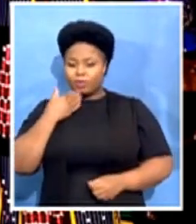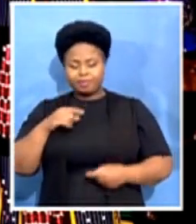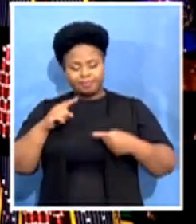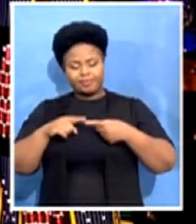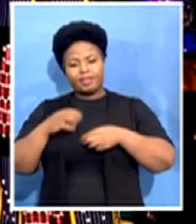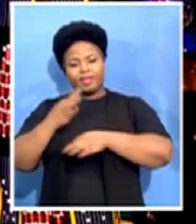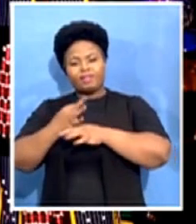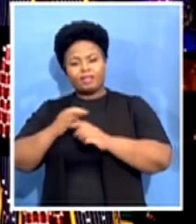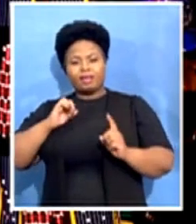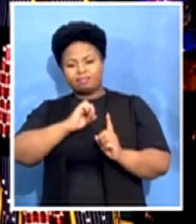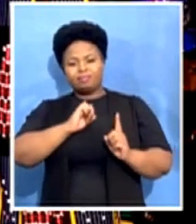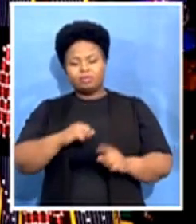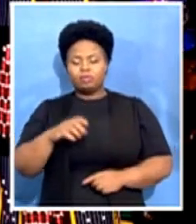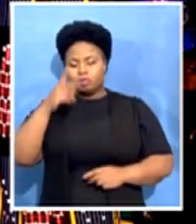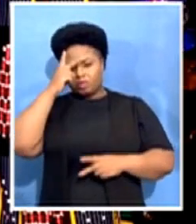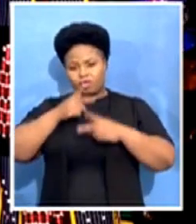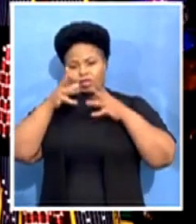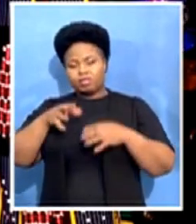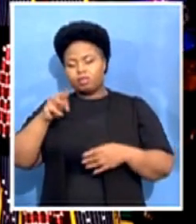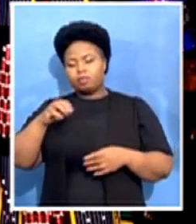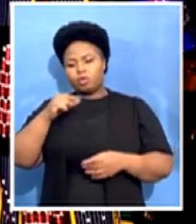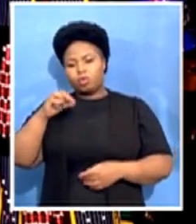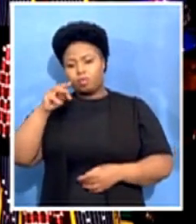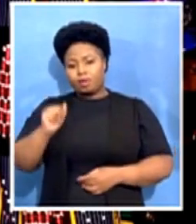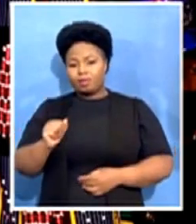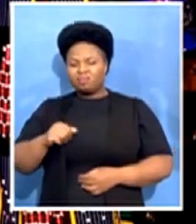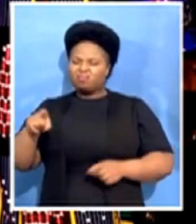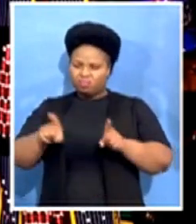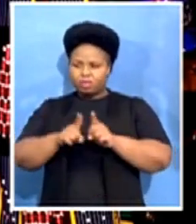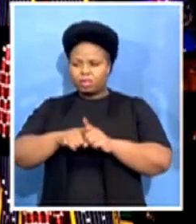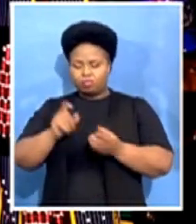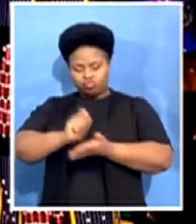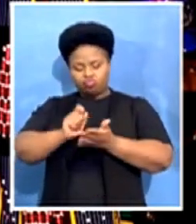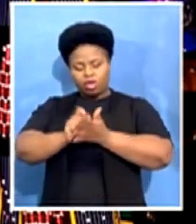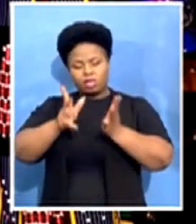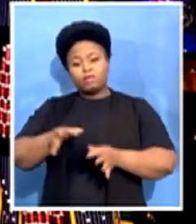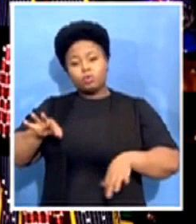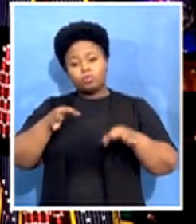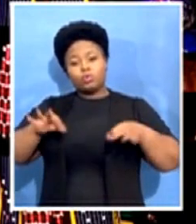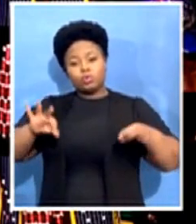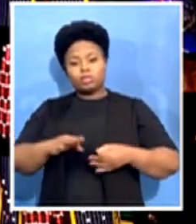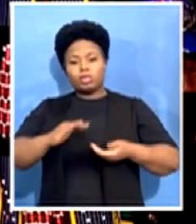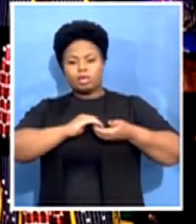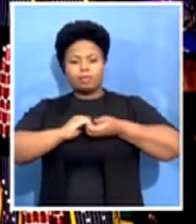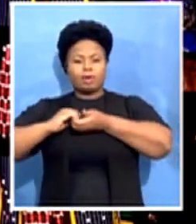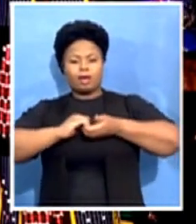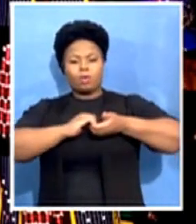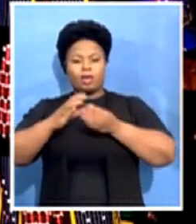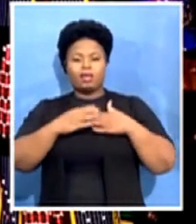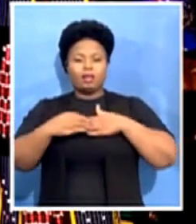Mgoma, himself a musical composer, a choir master, and a teacher who became a professor